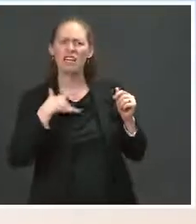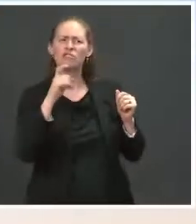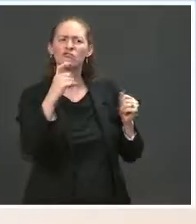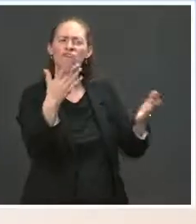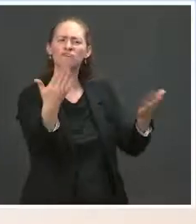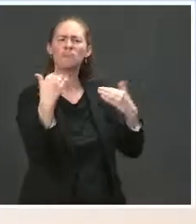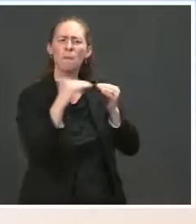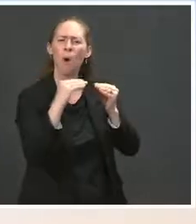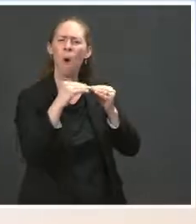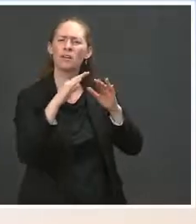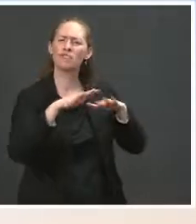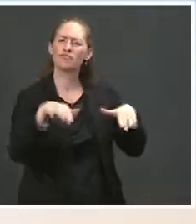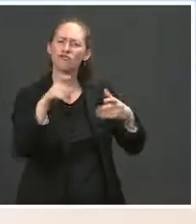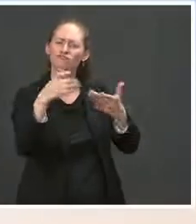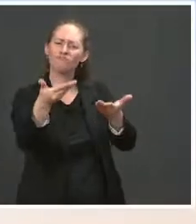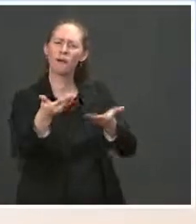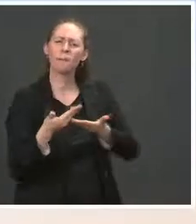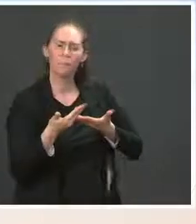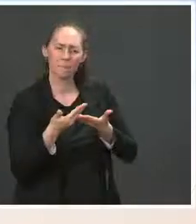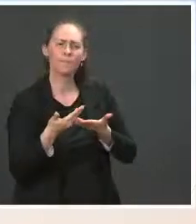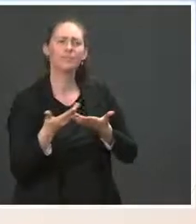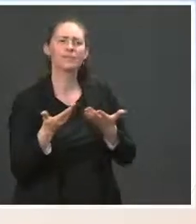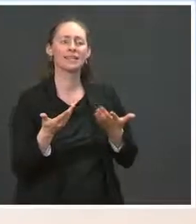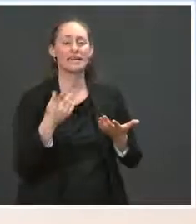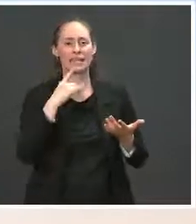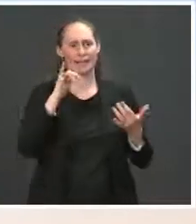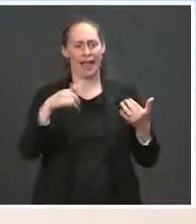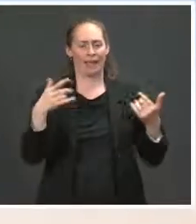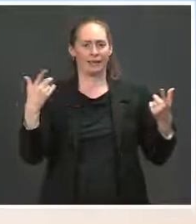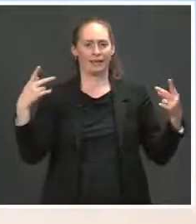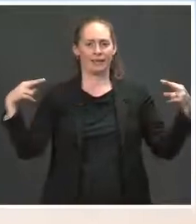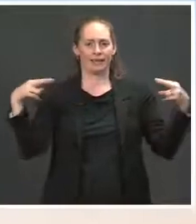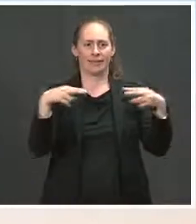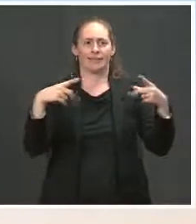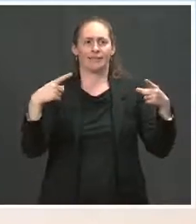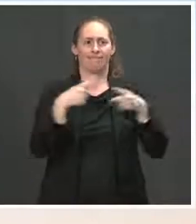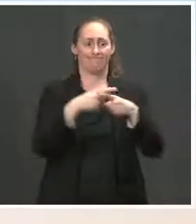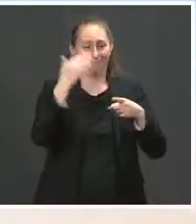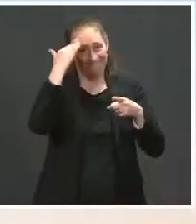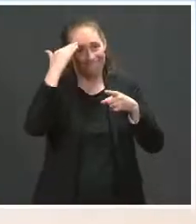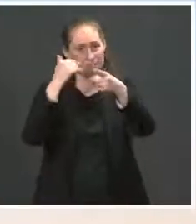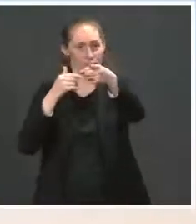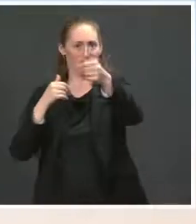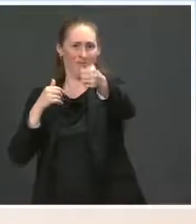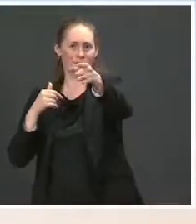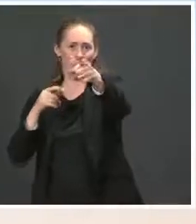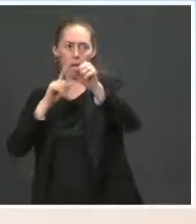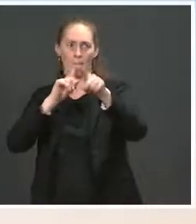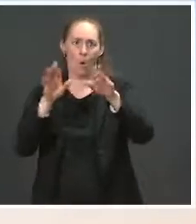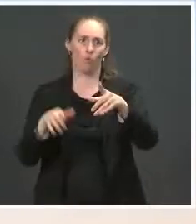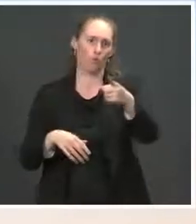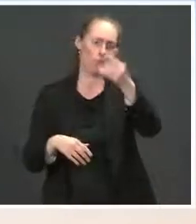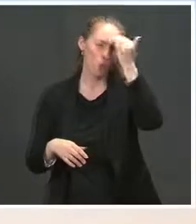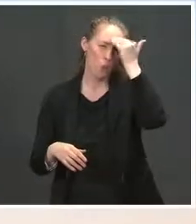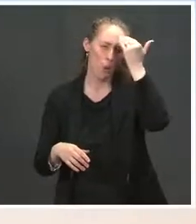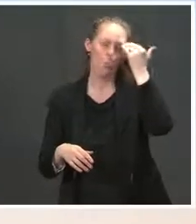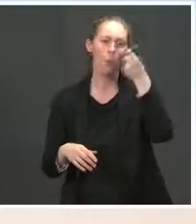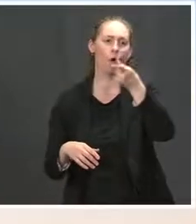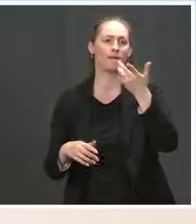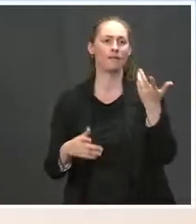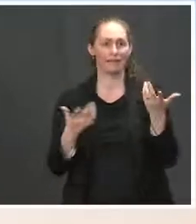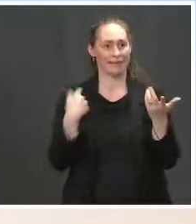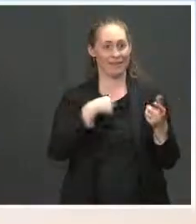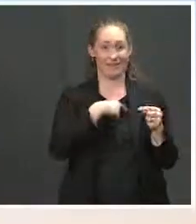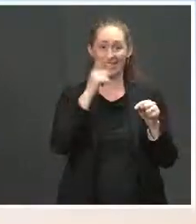our borders. So it certainly is an issue. As you know, you've covered this quite closely, where we recognize we we're never going to satisfy everyone. And what the